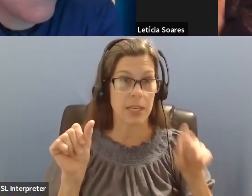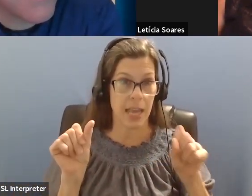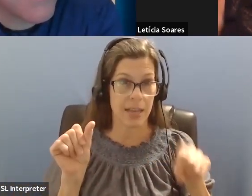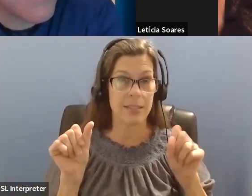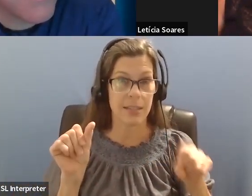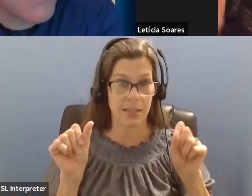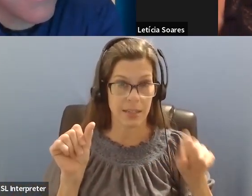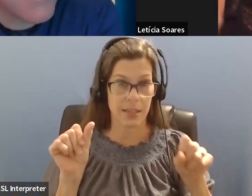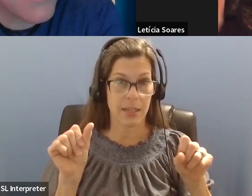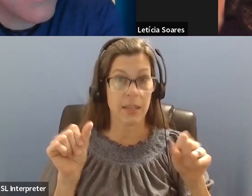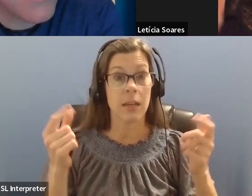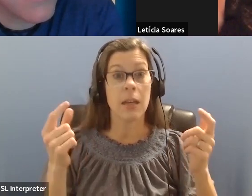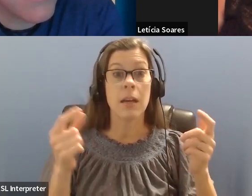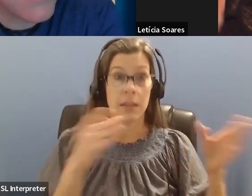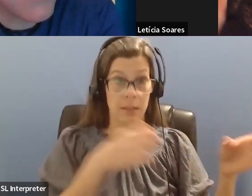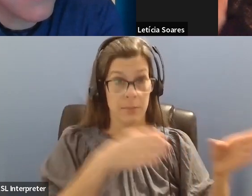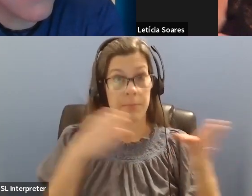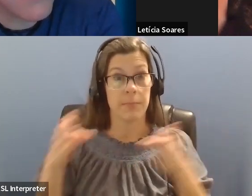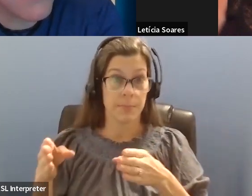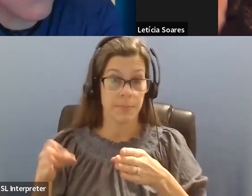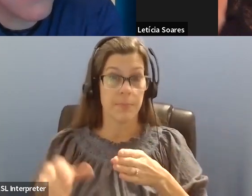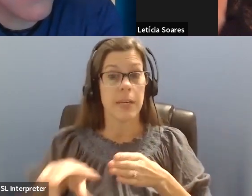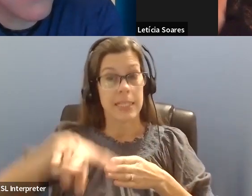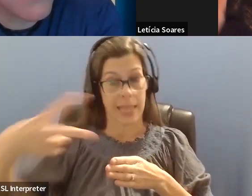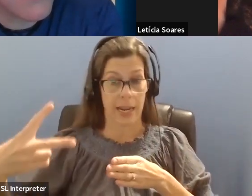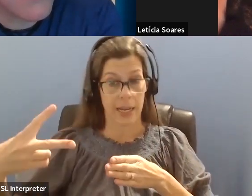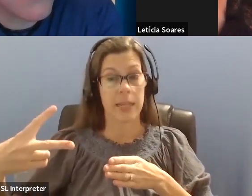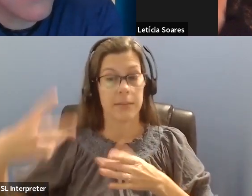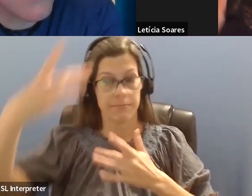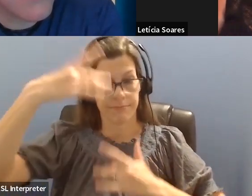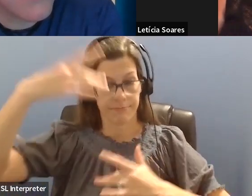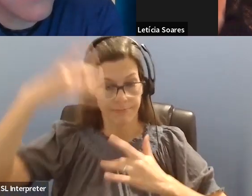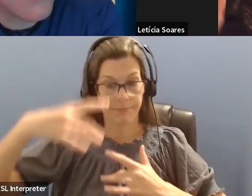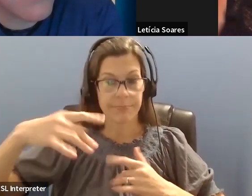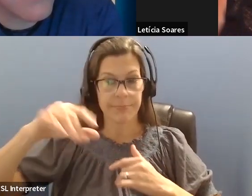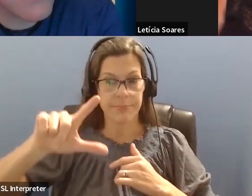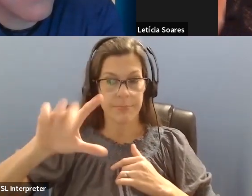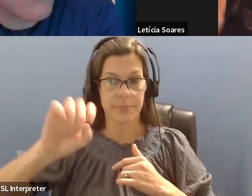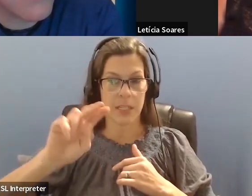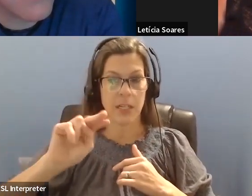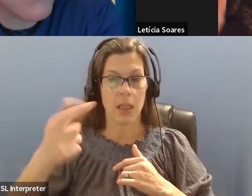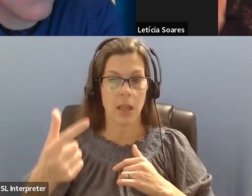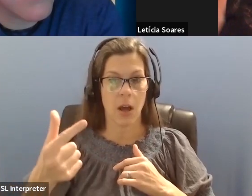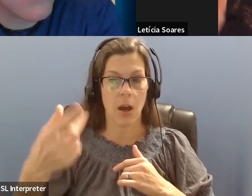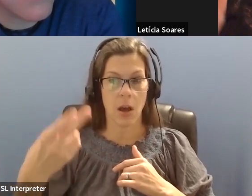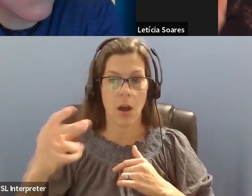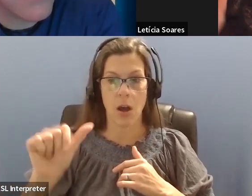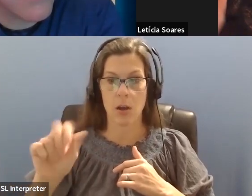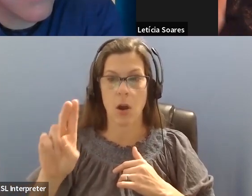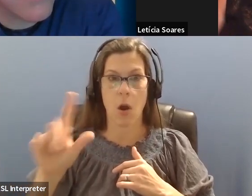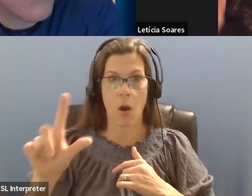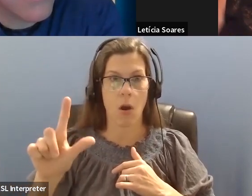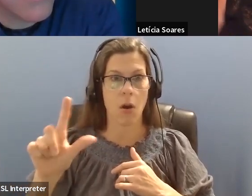developed long COVID, then, you know, having a multi-system chronic illness